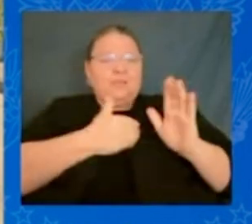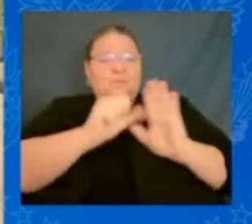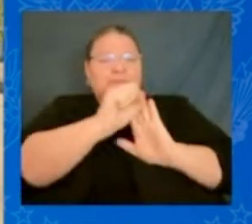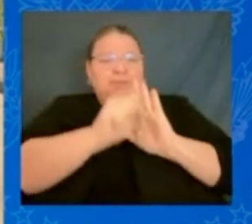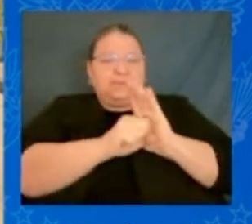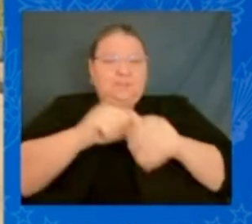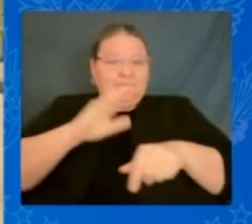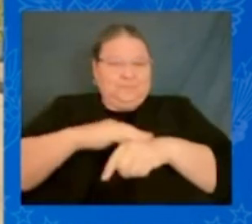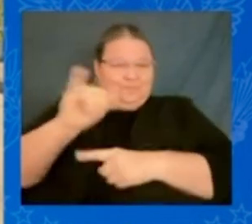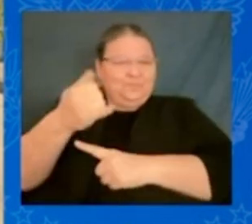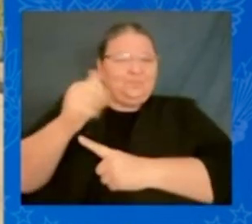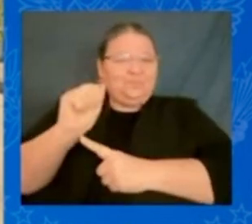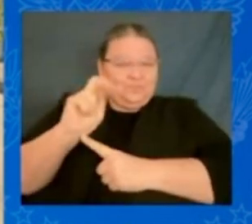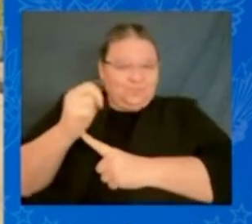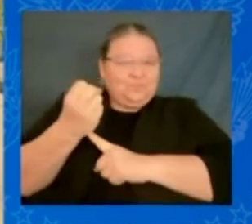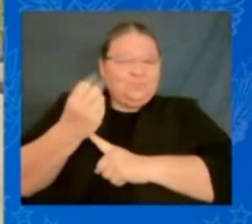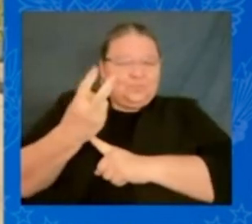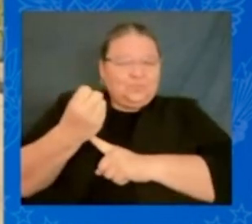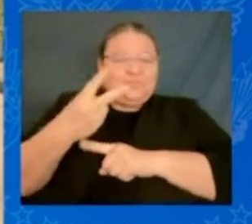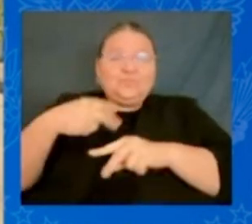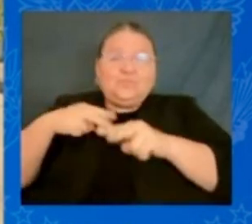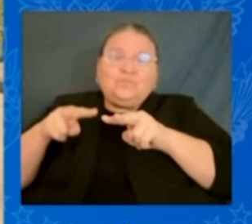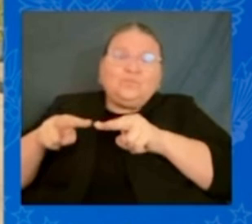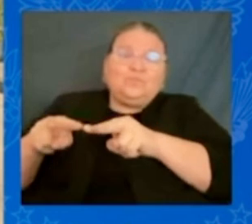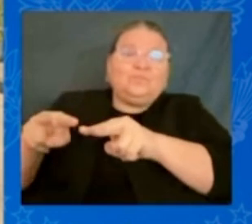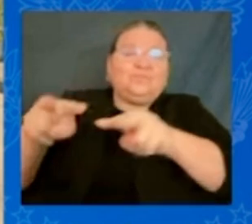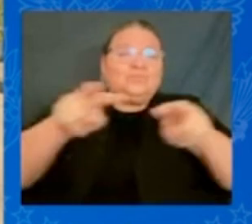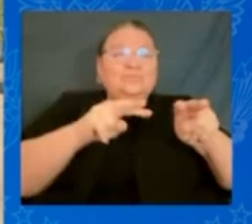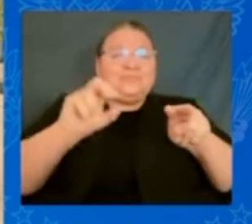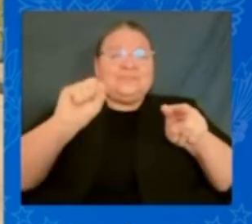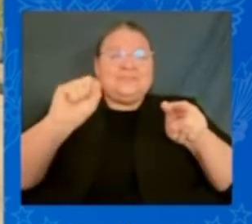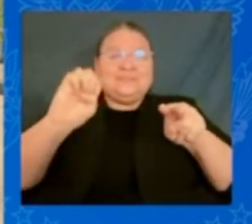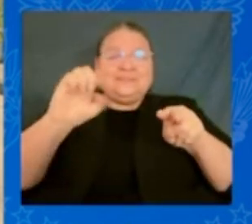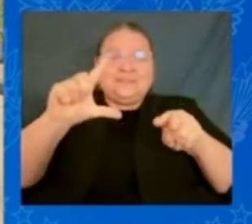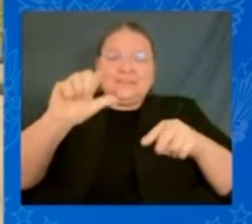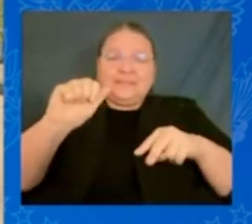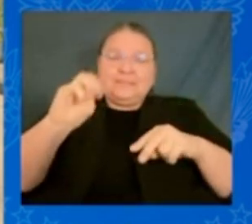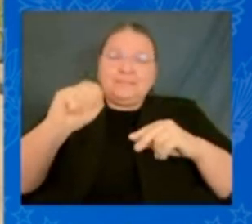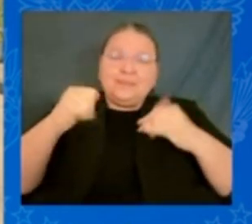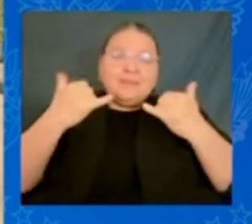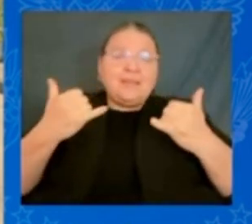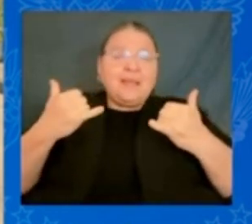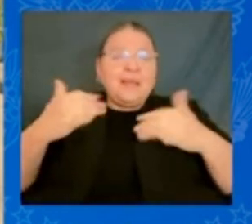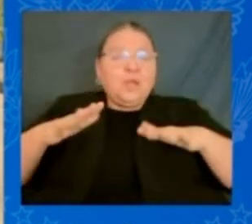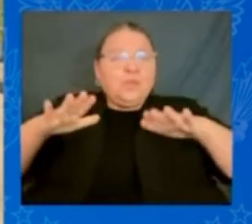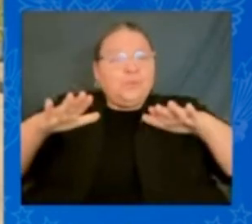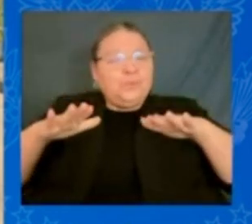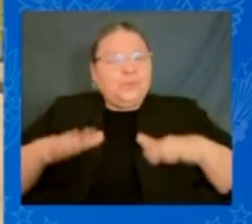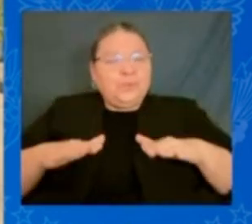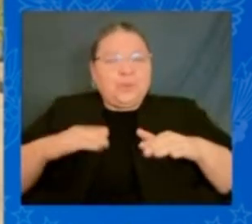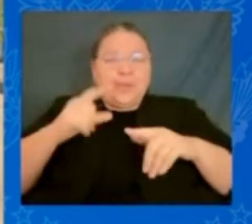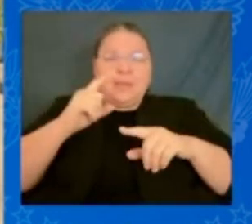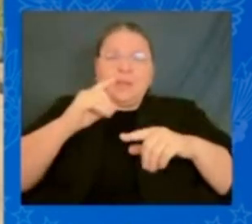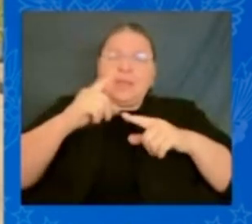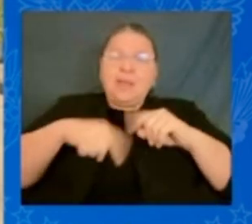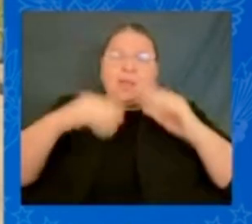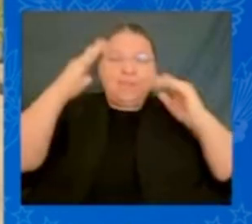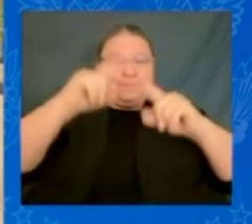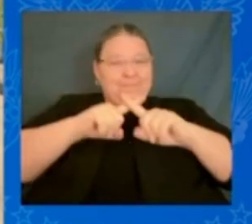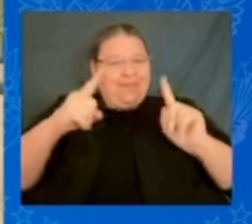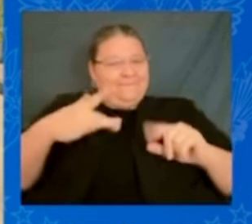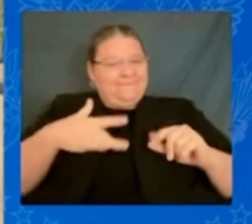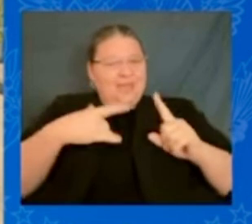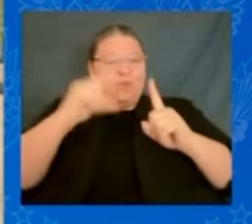Selma now that the dust has settled I cannot help but evoke the words of our beloved John Lewis